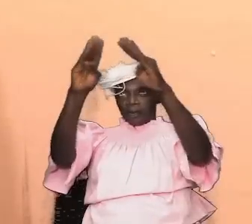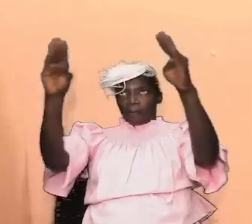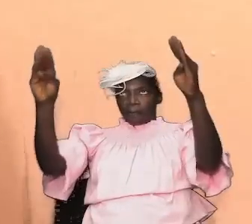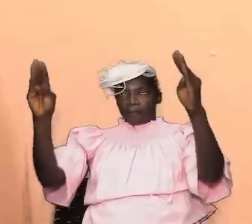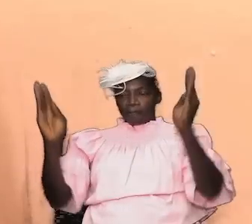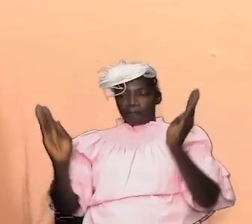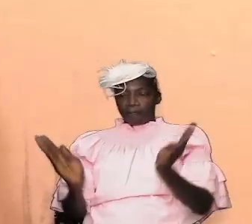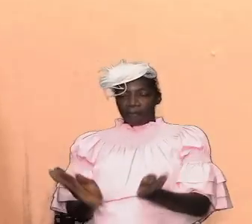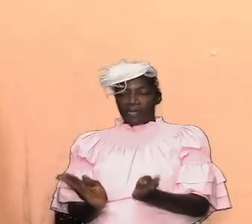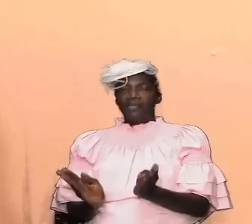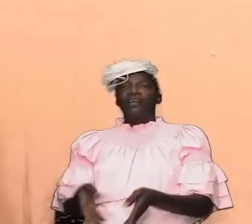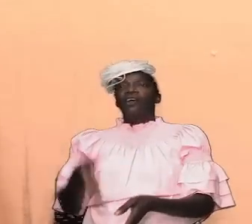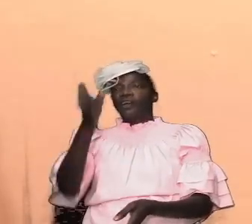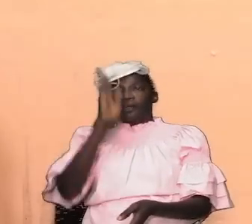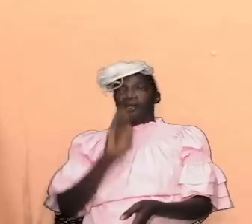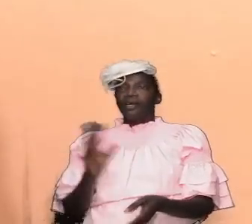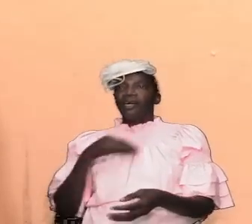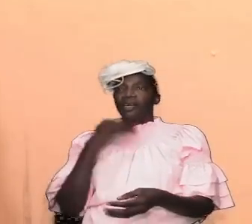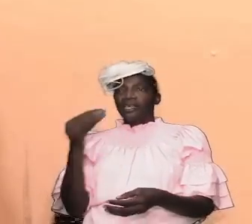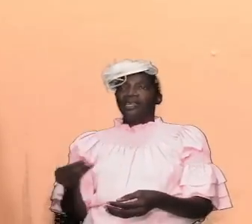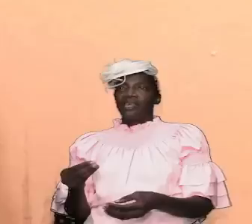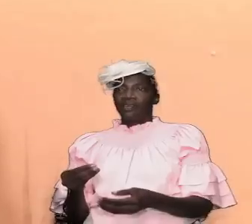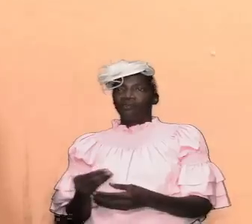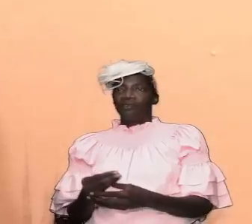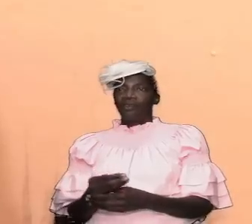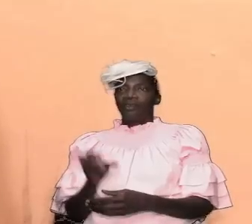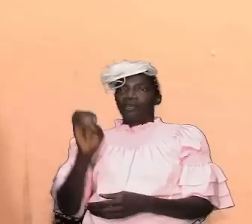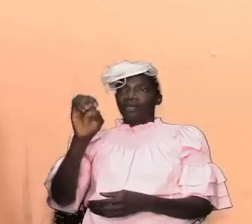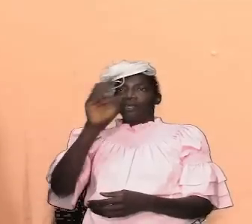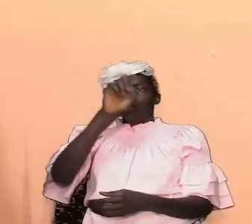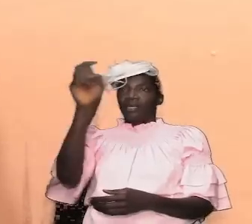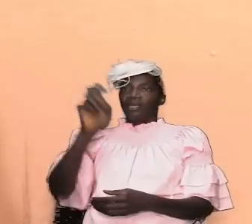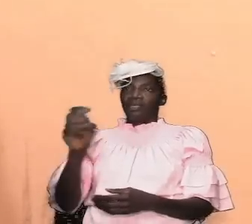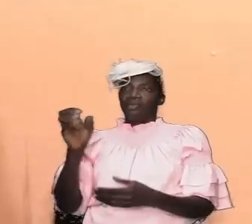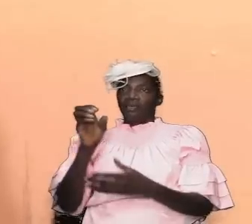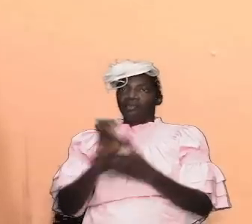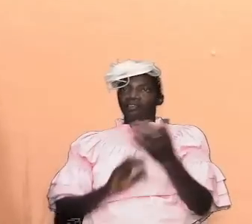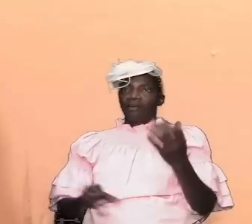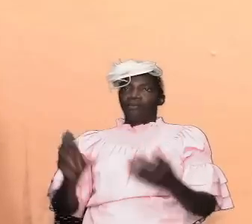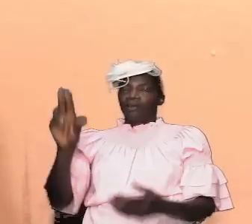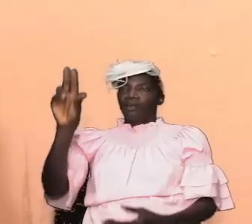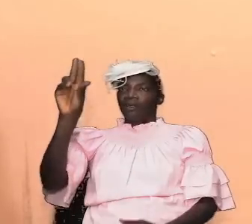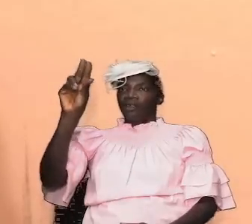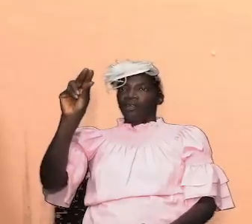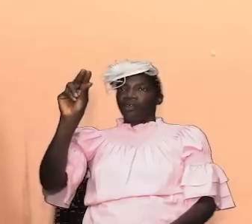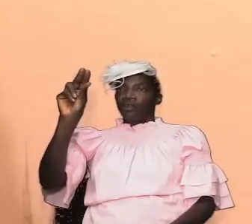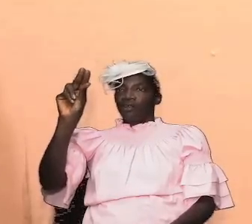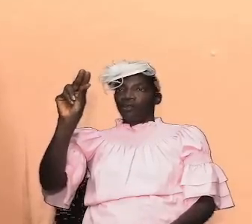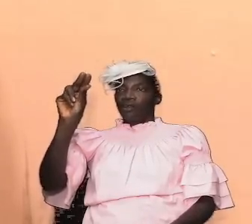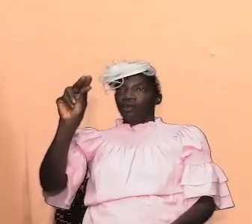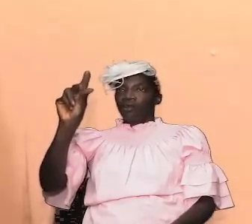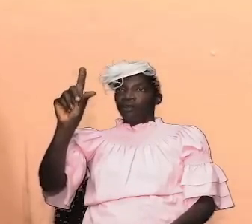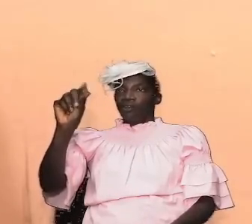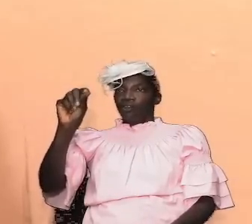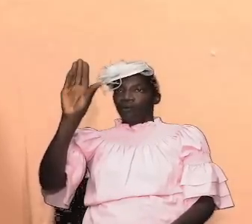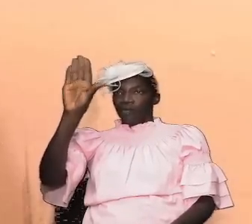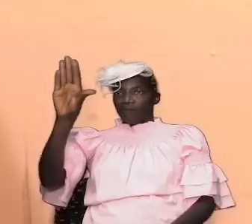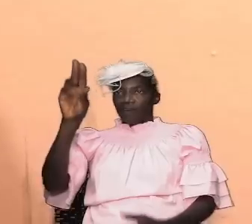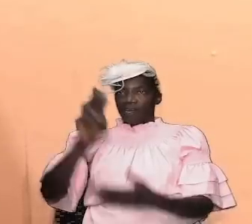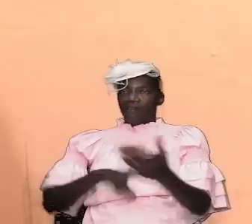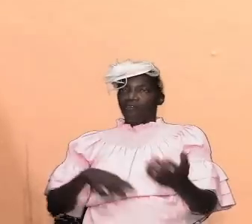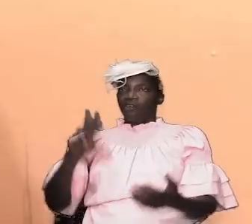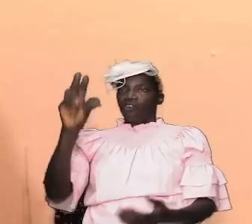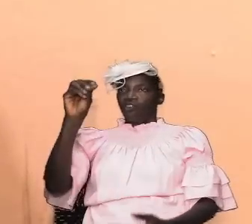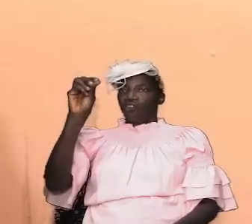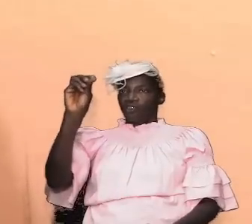right and then at the end of it exodus chapter uh 25 and verse 34 i want us to just look